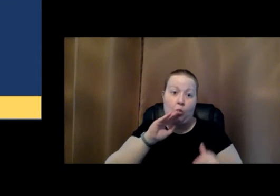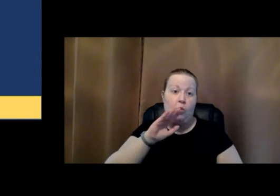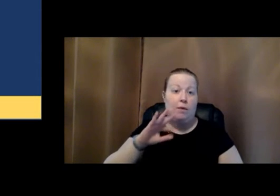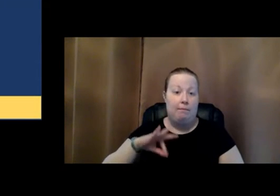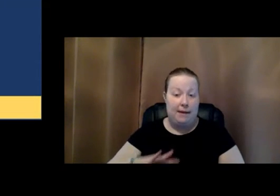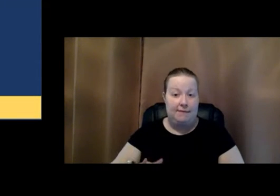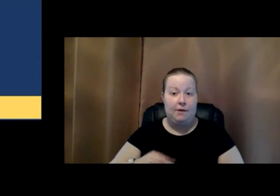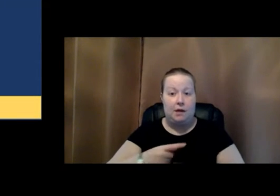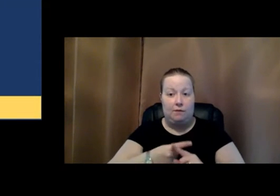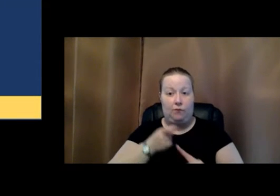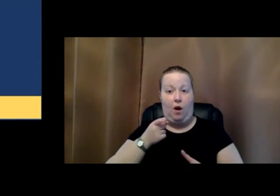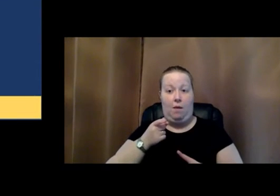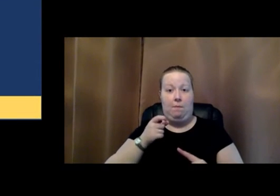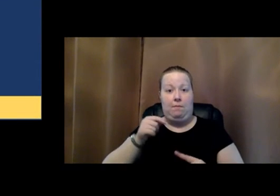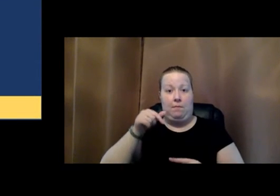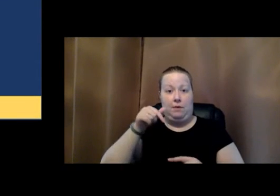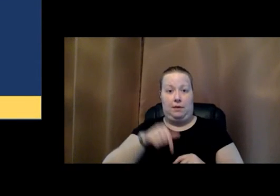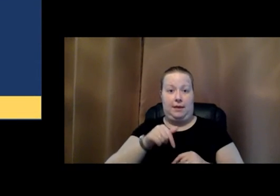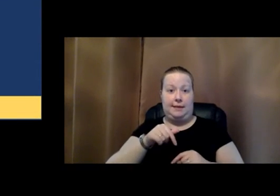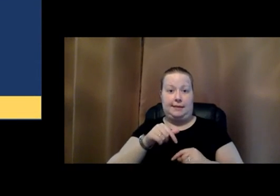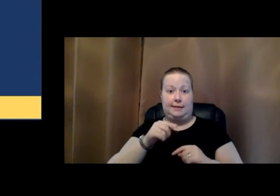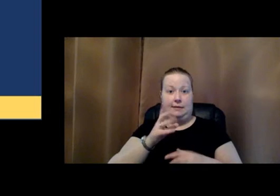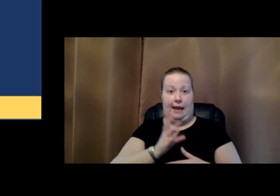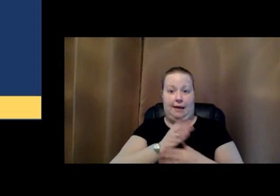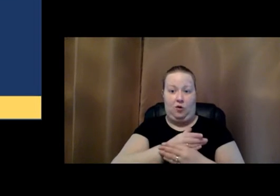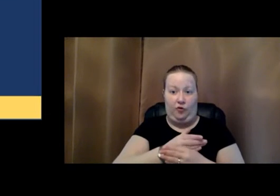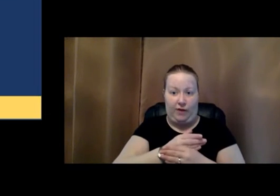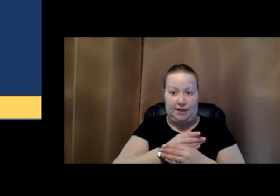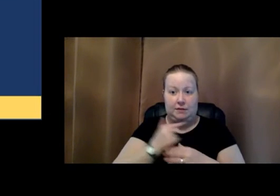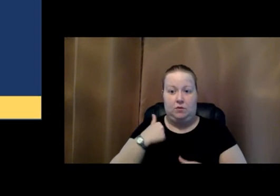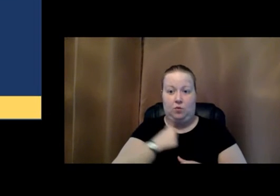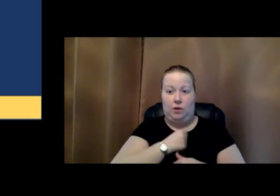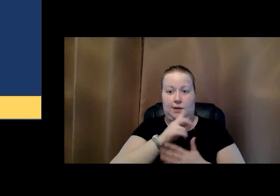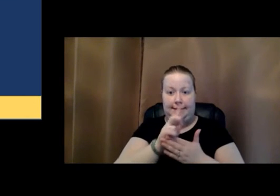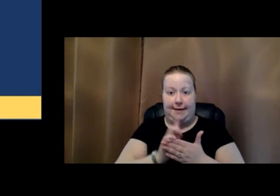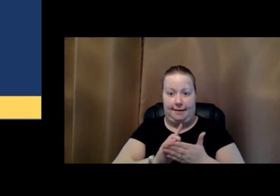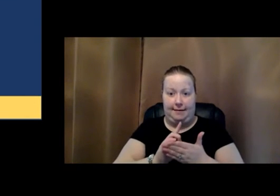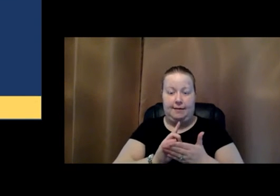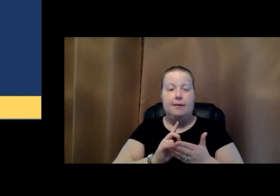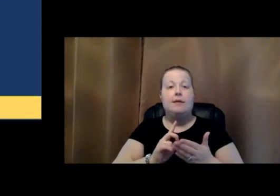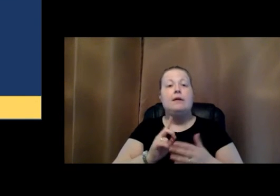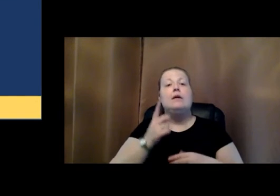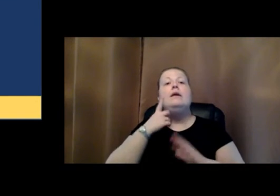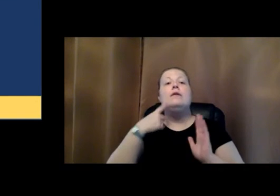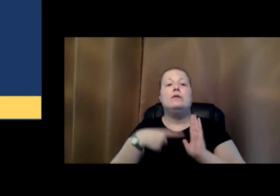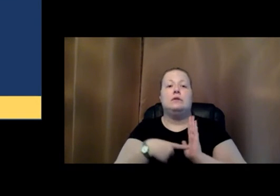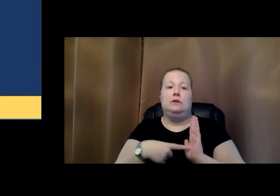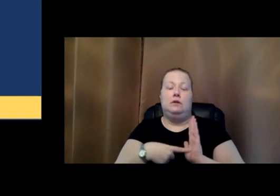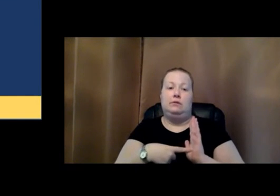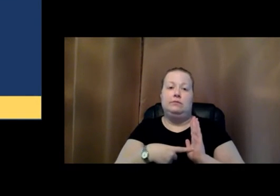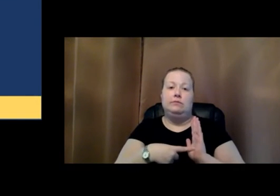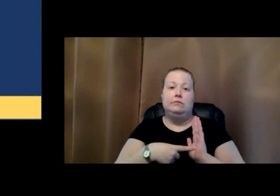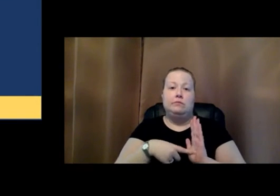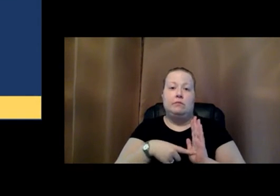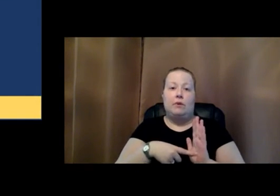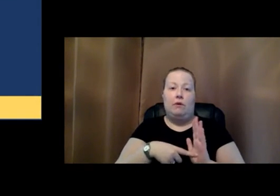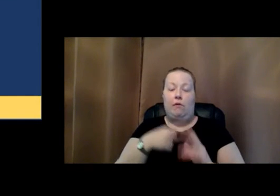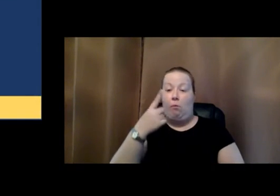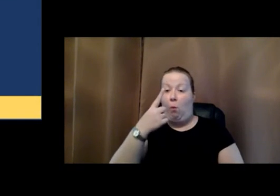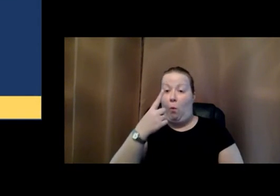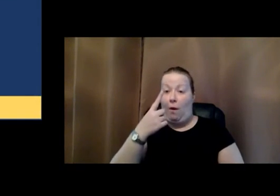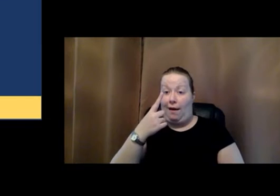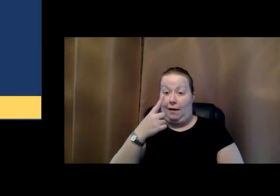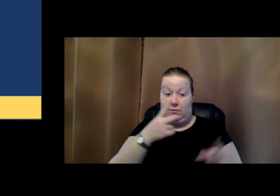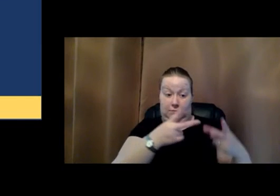this this intervention intervention intervention that we're designing. So, for example, one of the sources of expertise